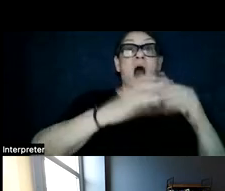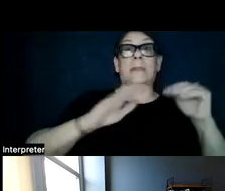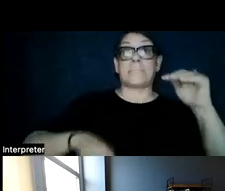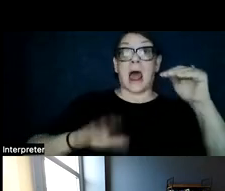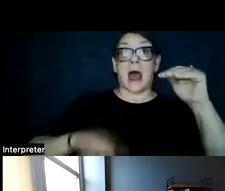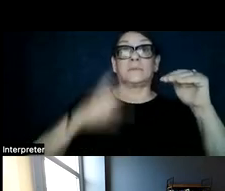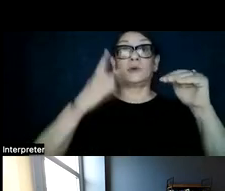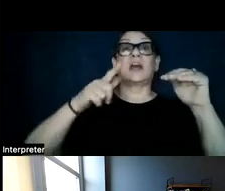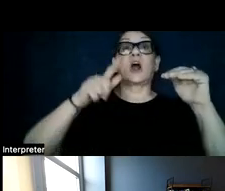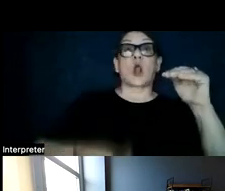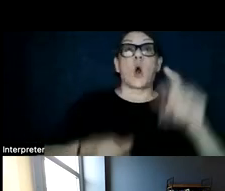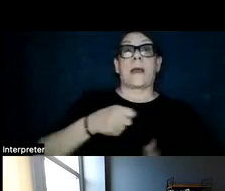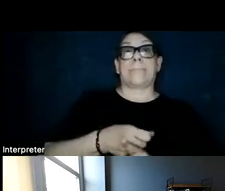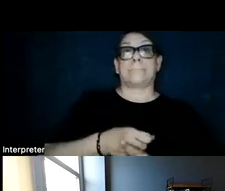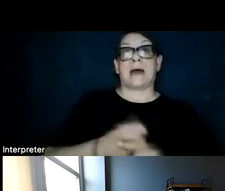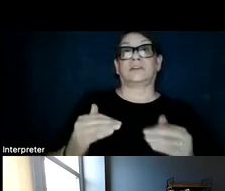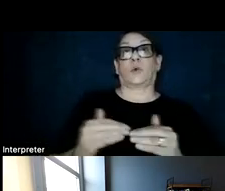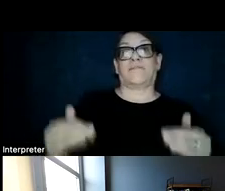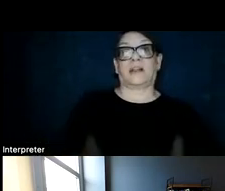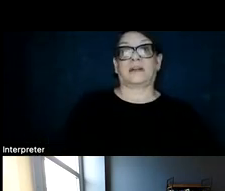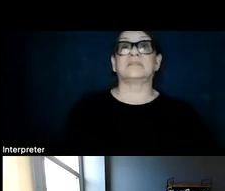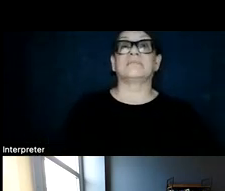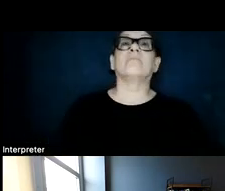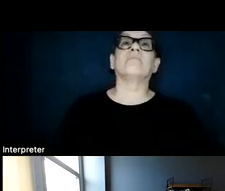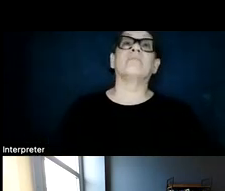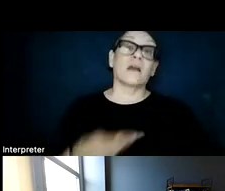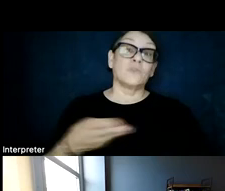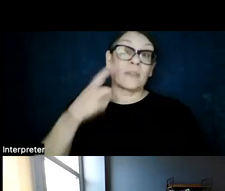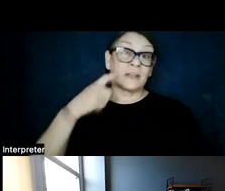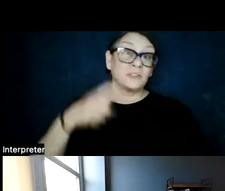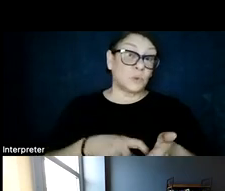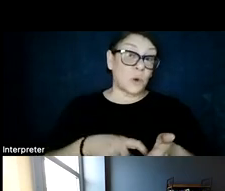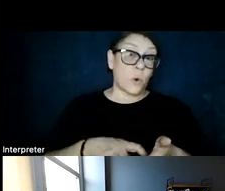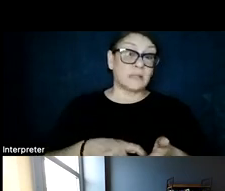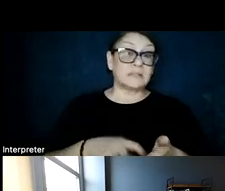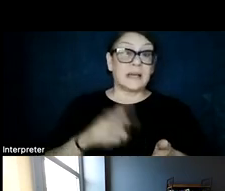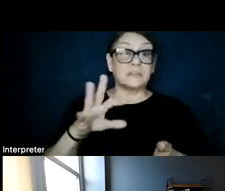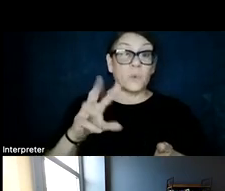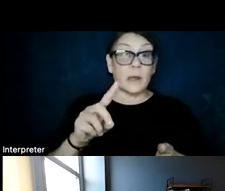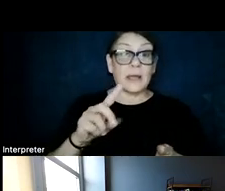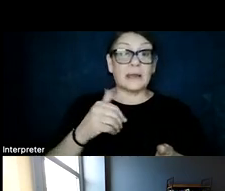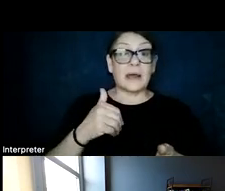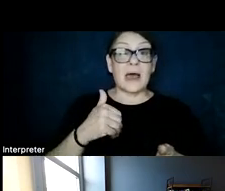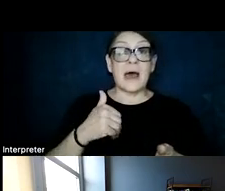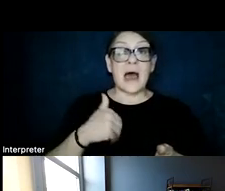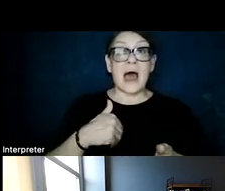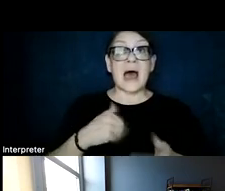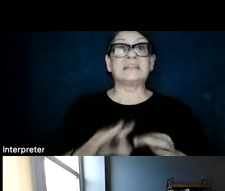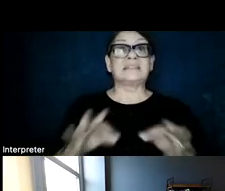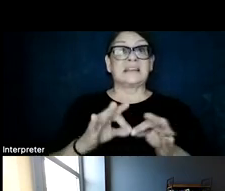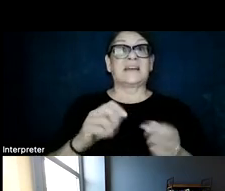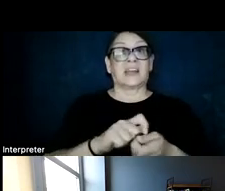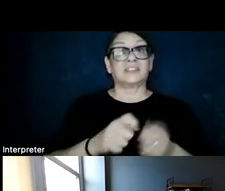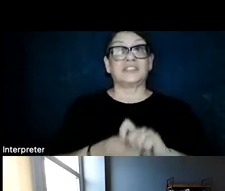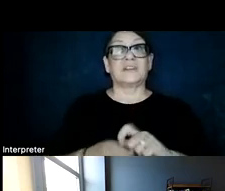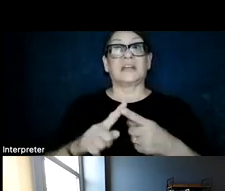you'll see the low-impact equivalent. A couple of things to notice is that wind has a pretty significant shift and